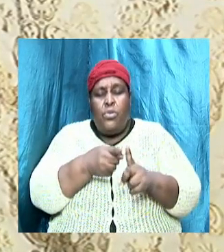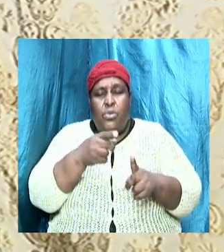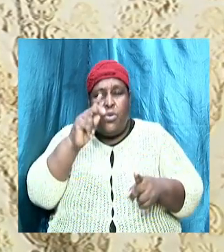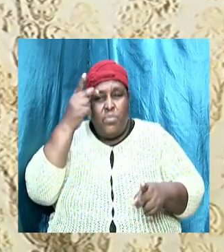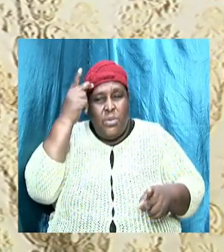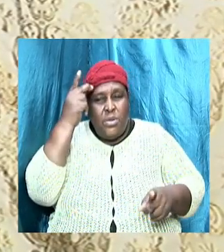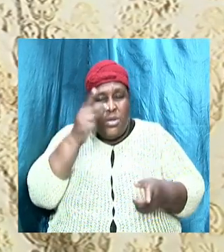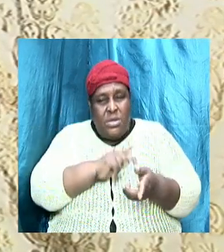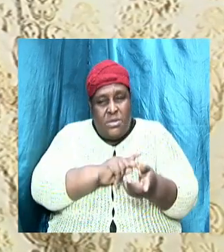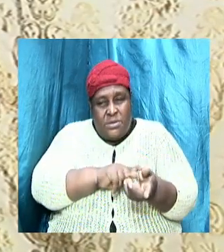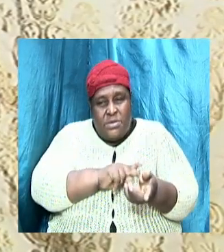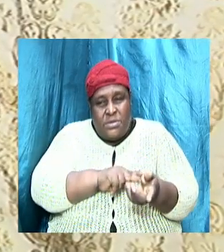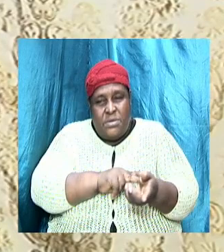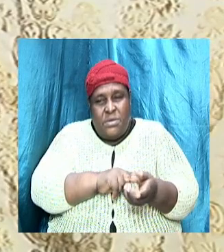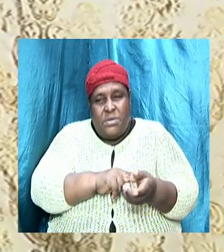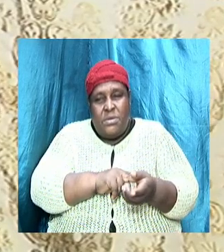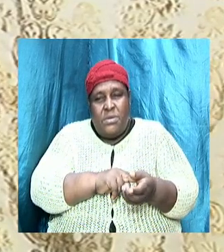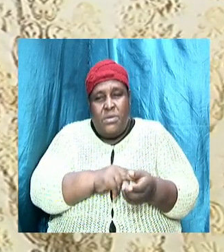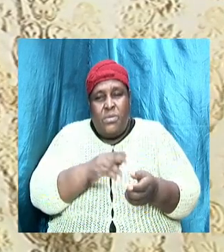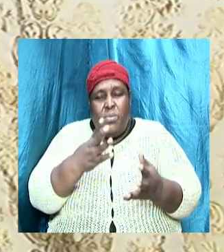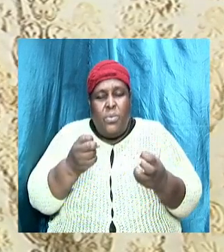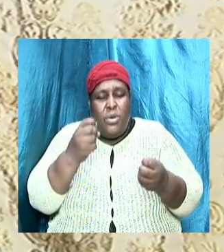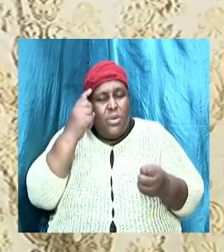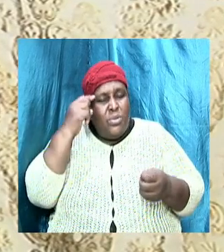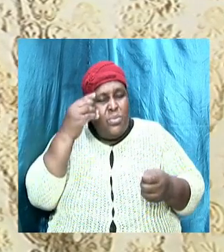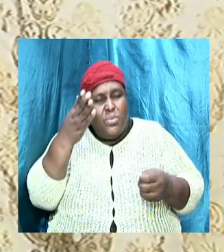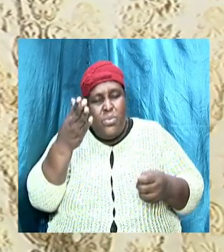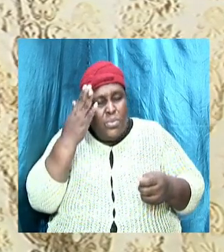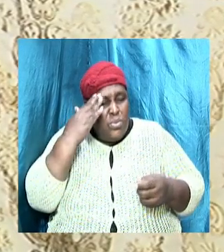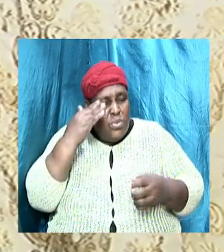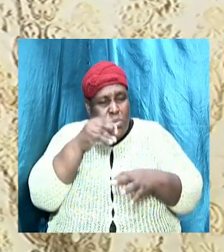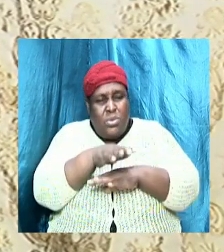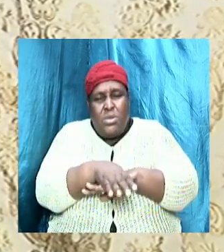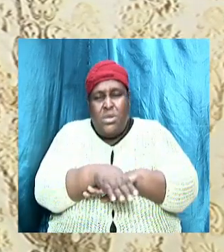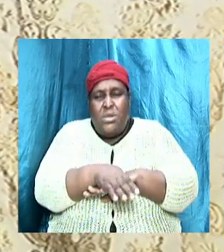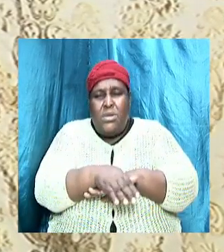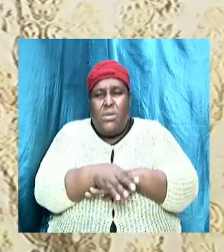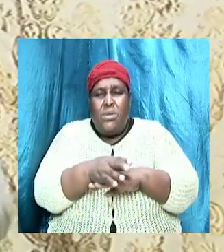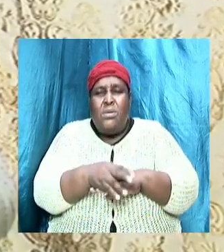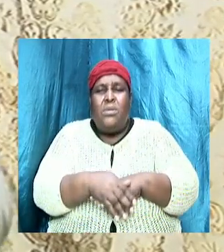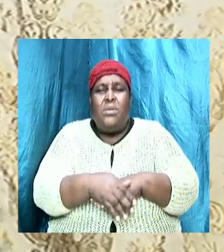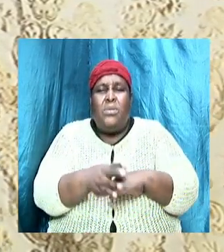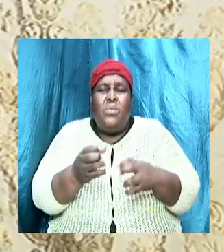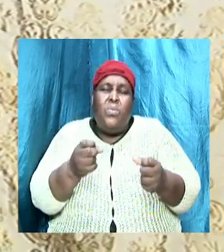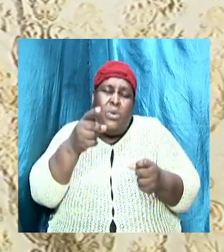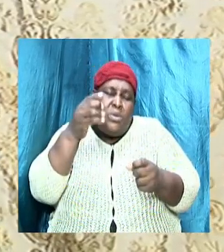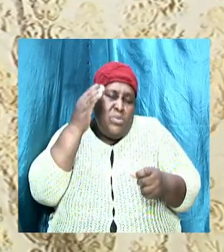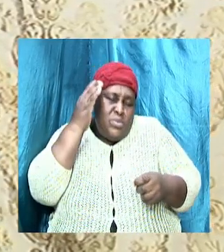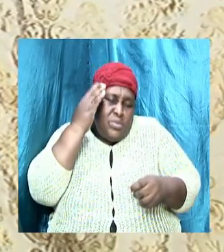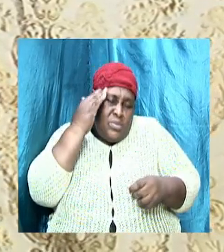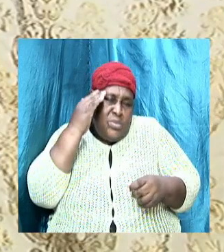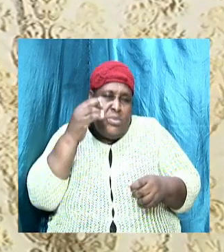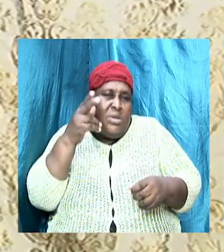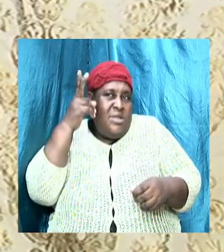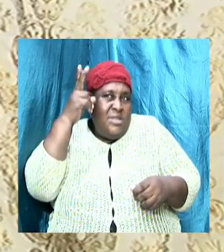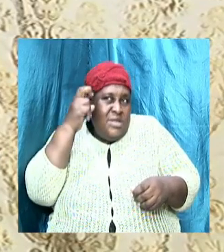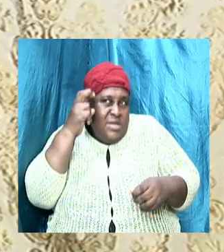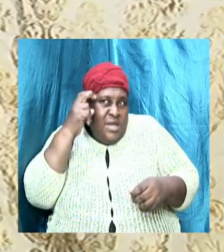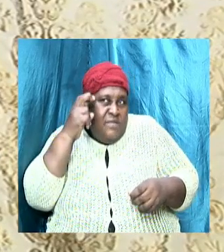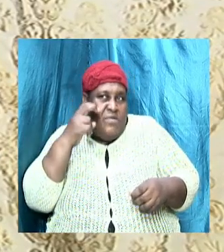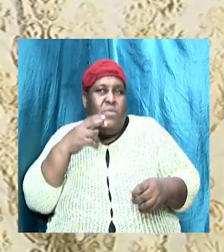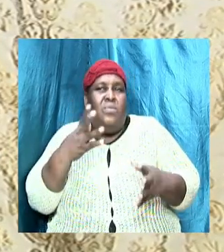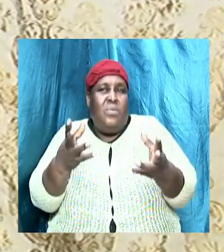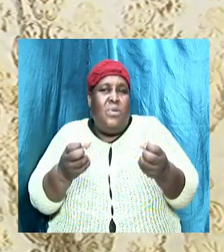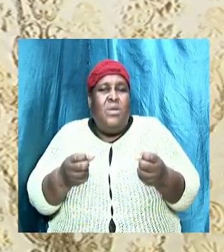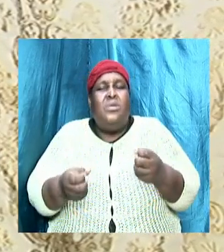are watching and you are a part of the church, I want you to know that the devil desires to sift you like wheat. But I have